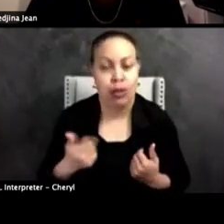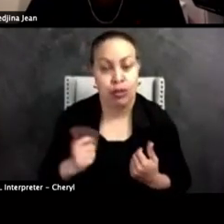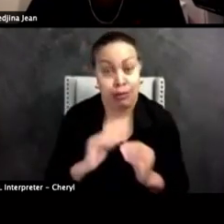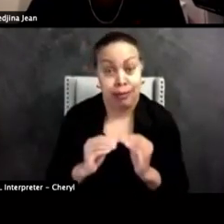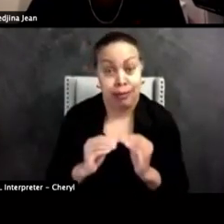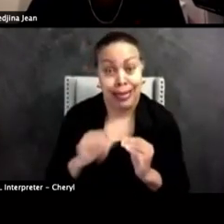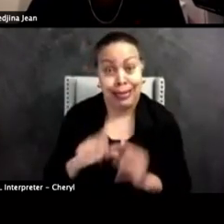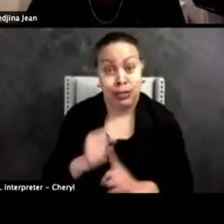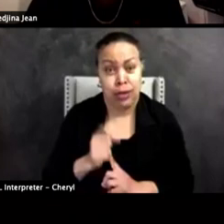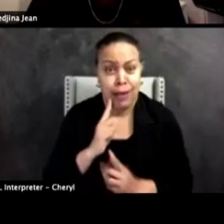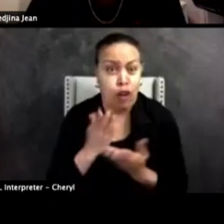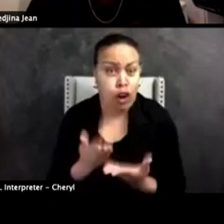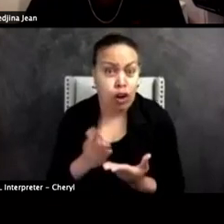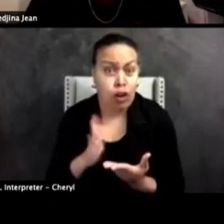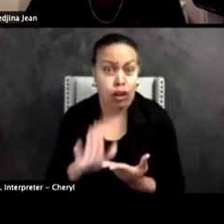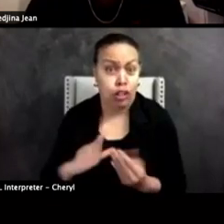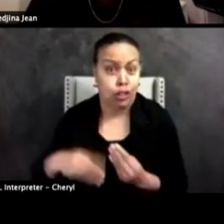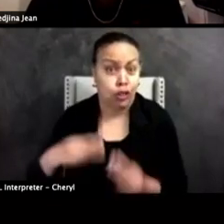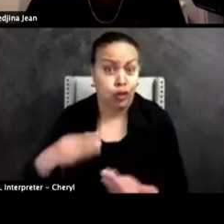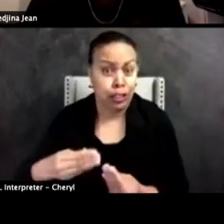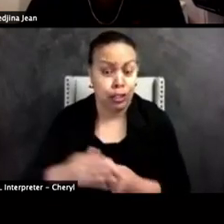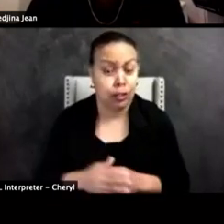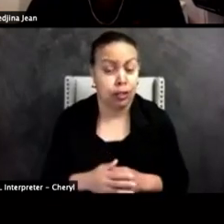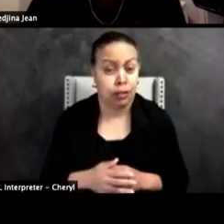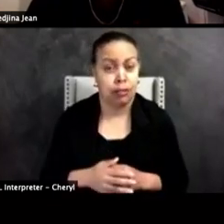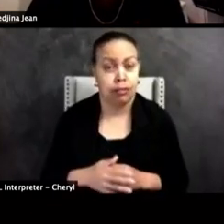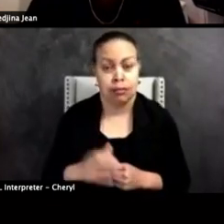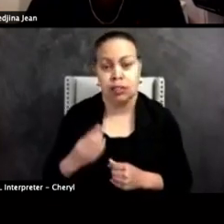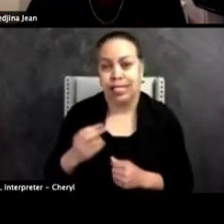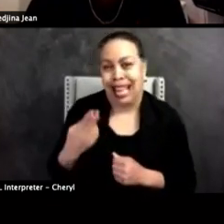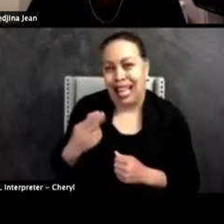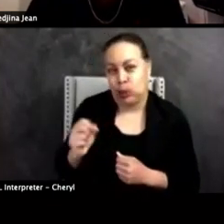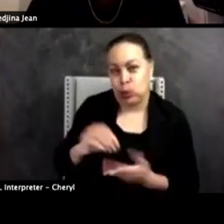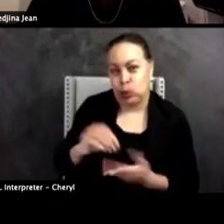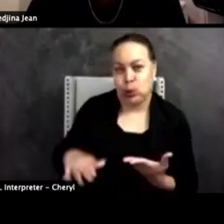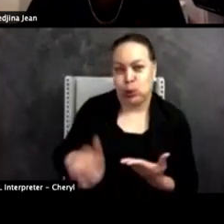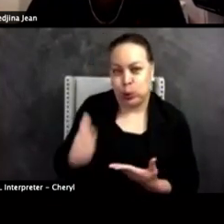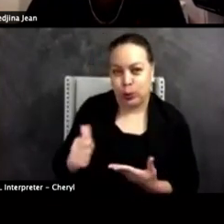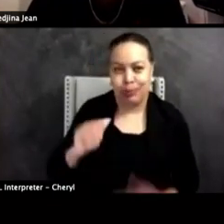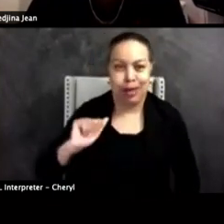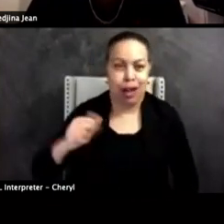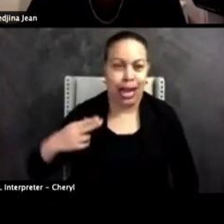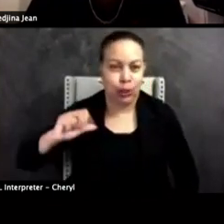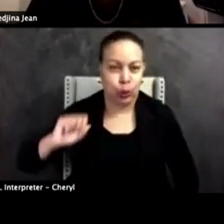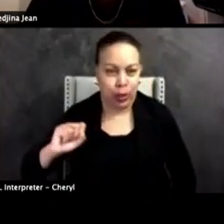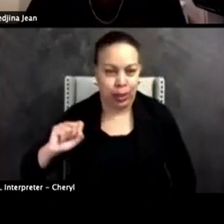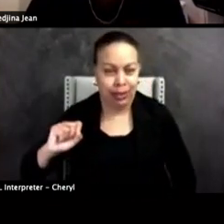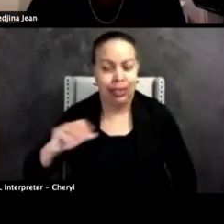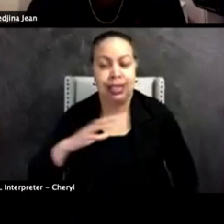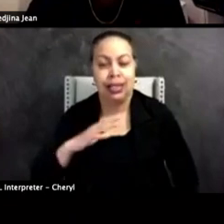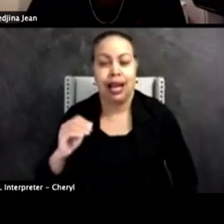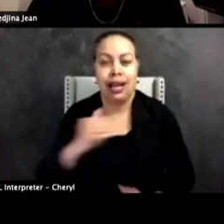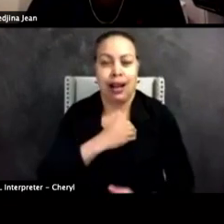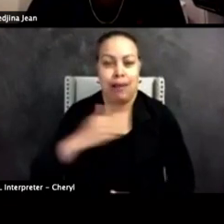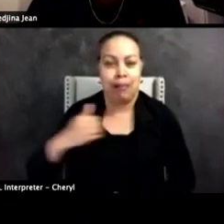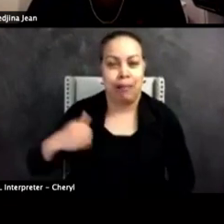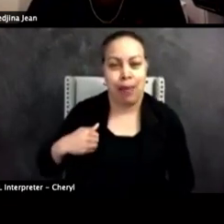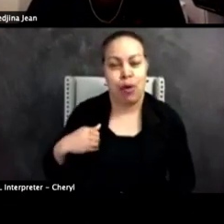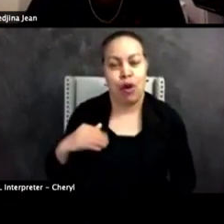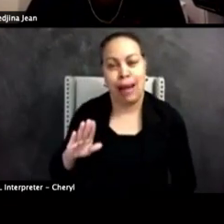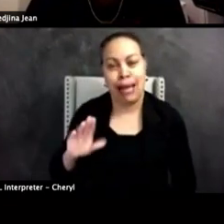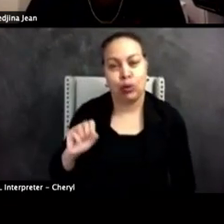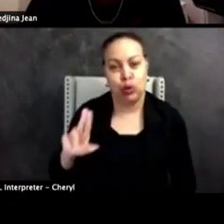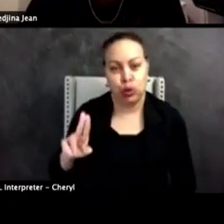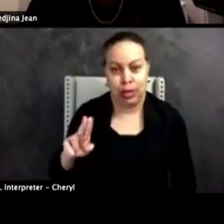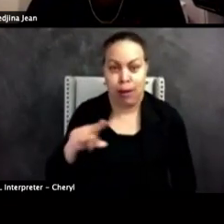stuff for her, quite frankly. Uh, she's a high school student at Arlington high and a member of the high school's black student union.